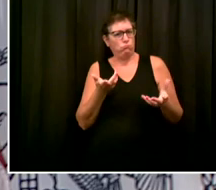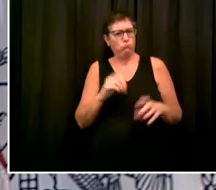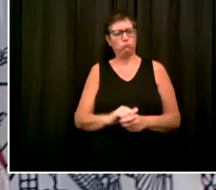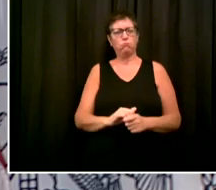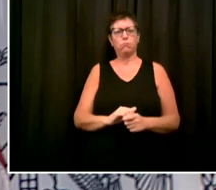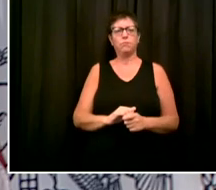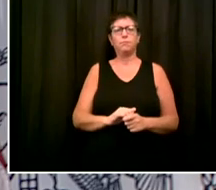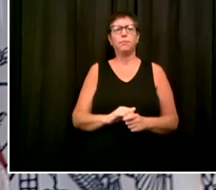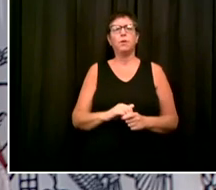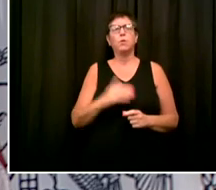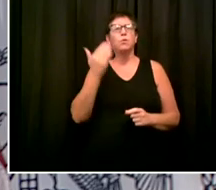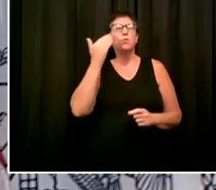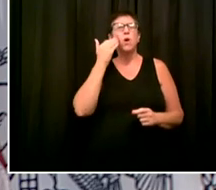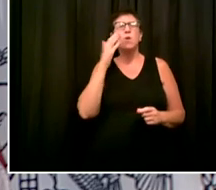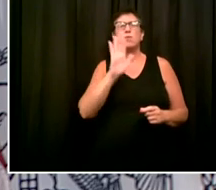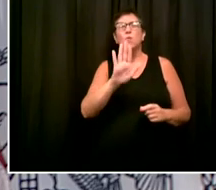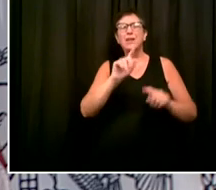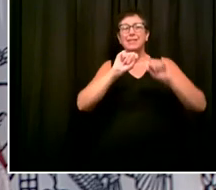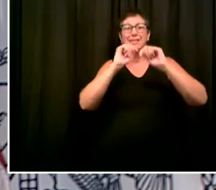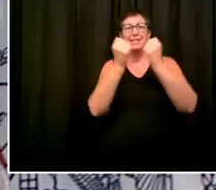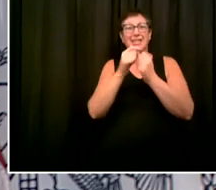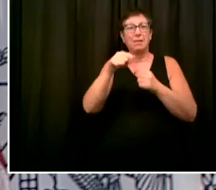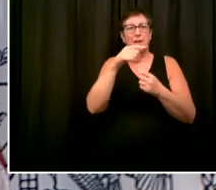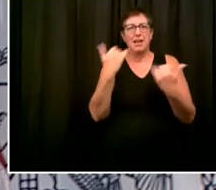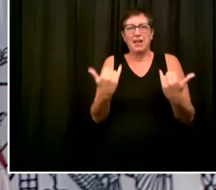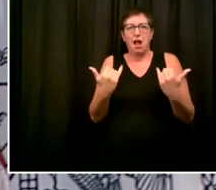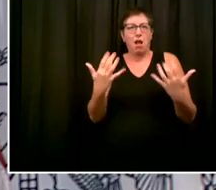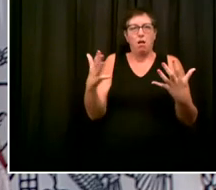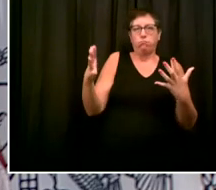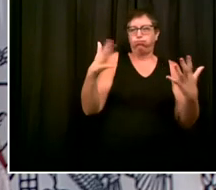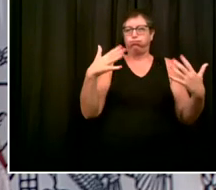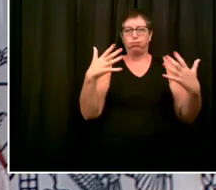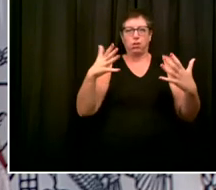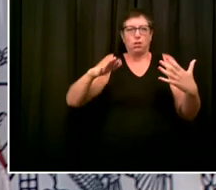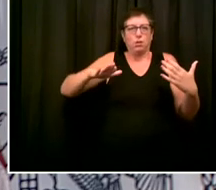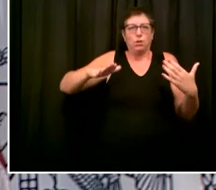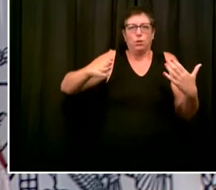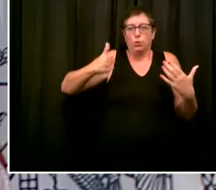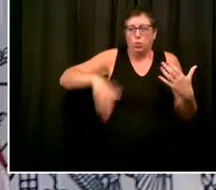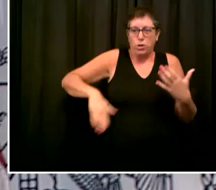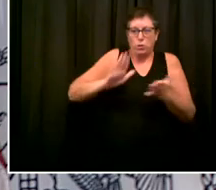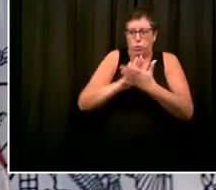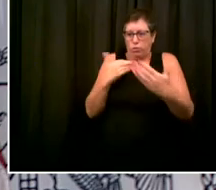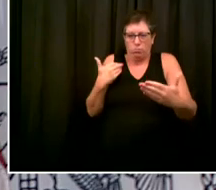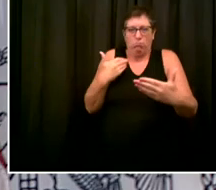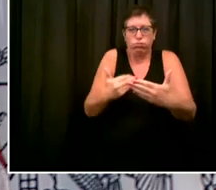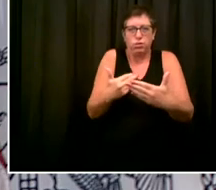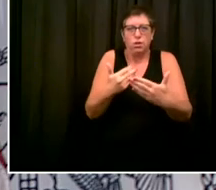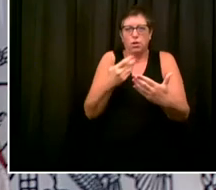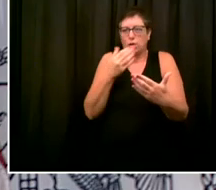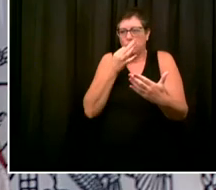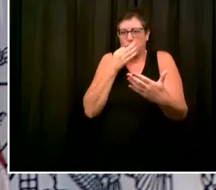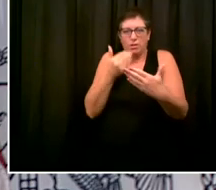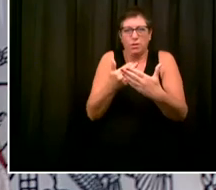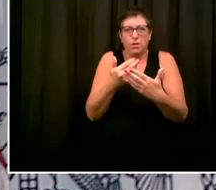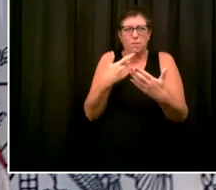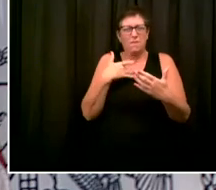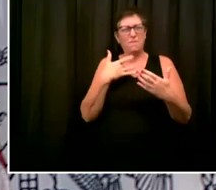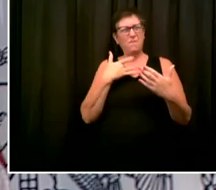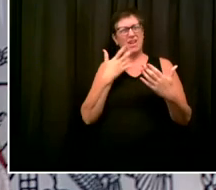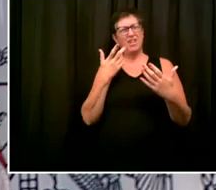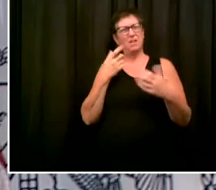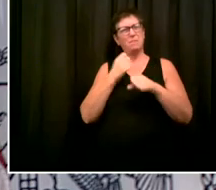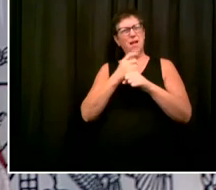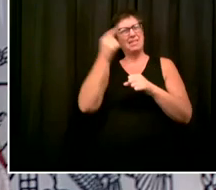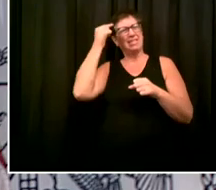of come late in the game, but it kind of seemed to make sense in common sense. I was wondering, what are the reasons behind